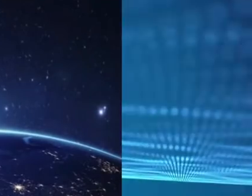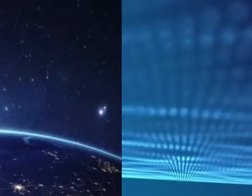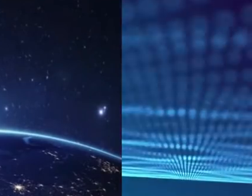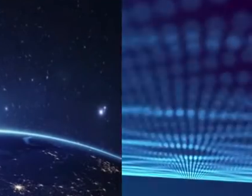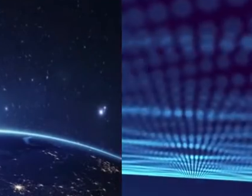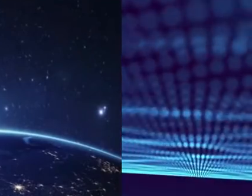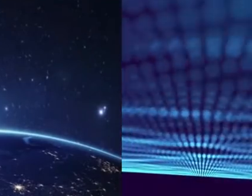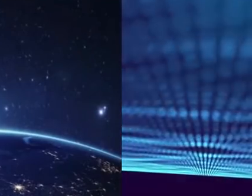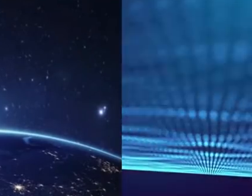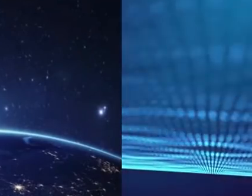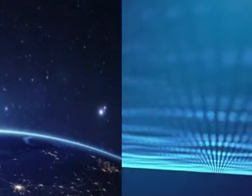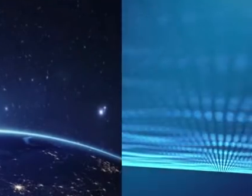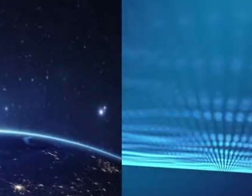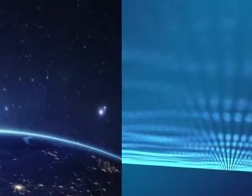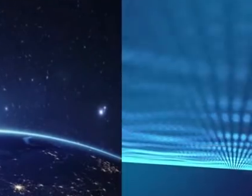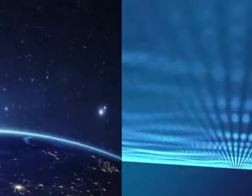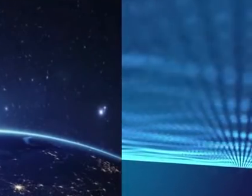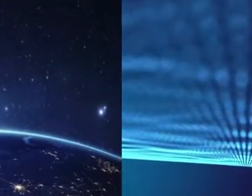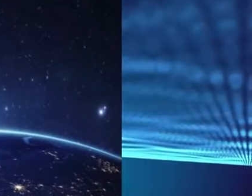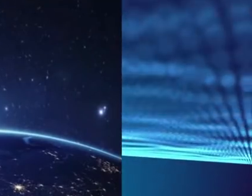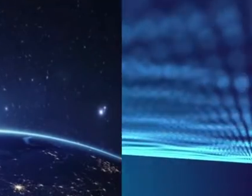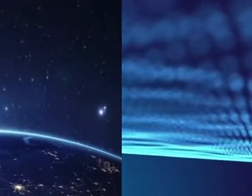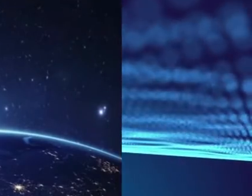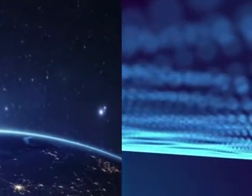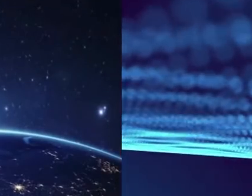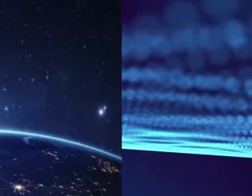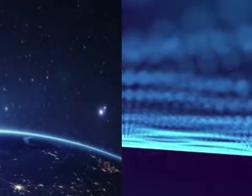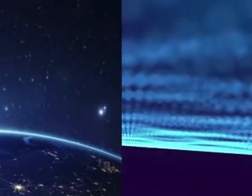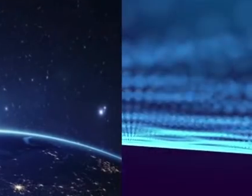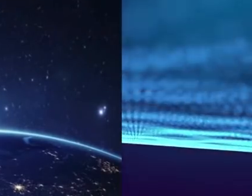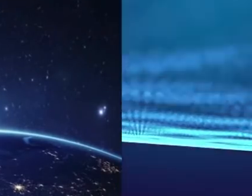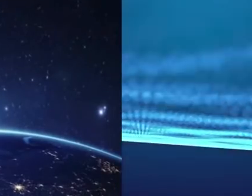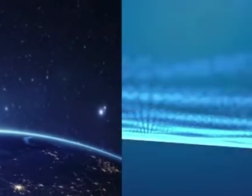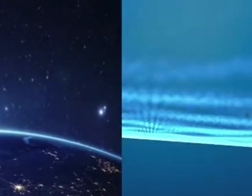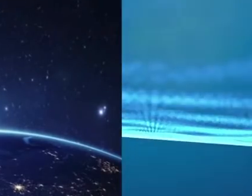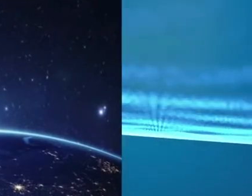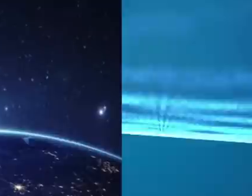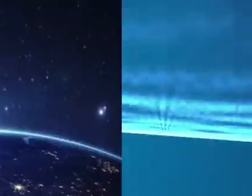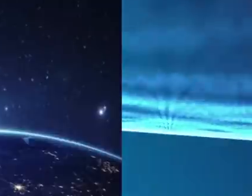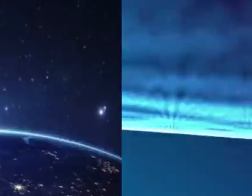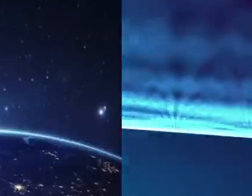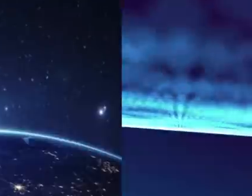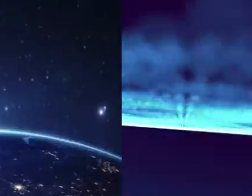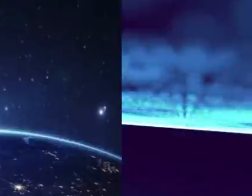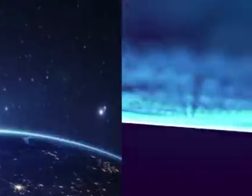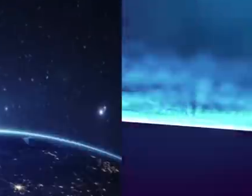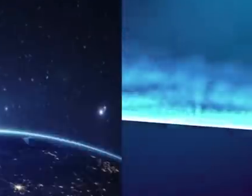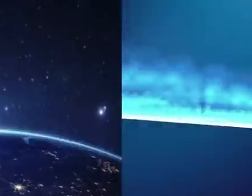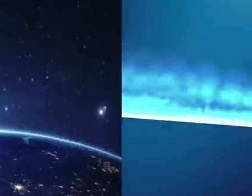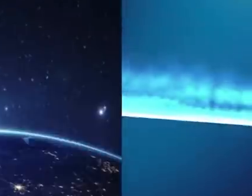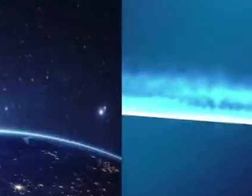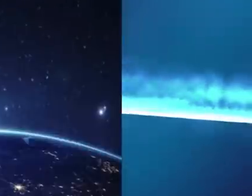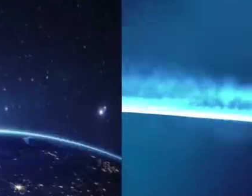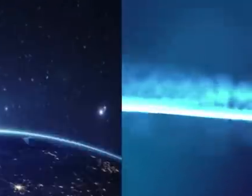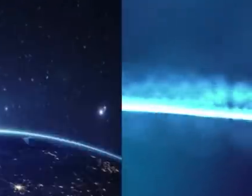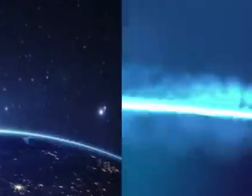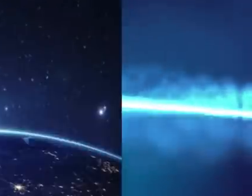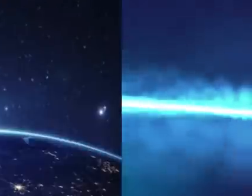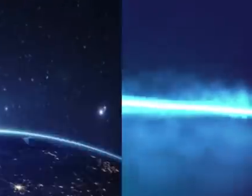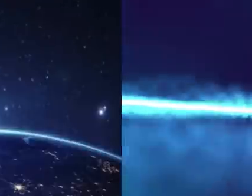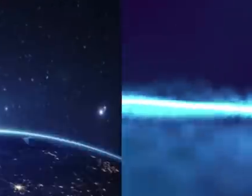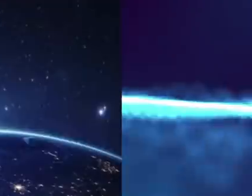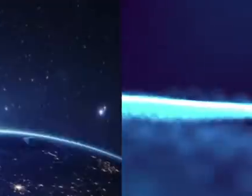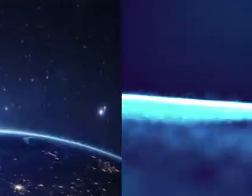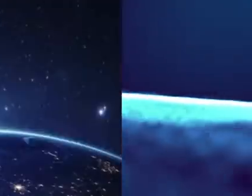normally feel. And you have that little tingling feeling, spidey senses go off in the back of your head and you're wondering, could I